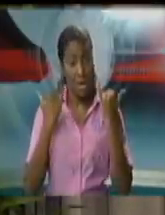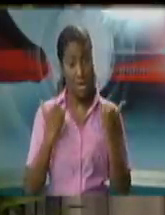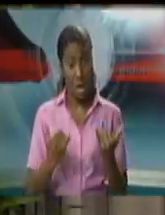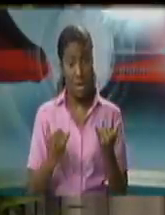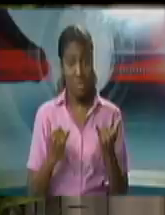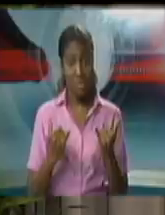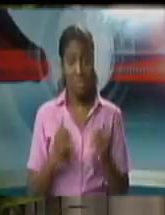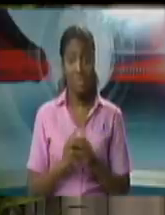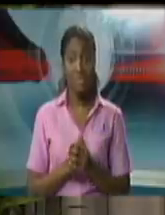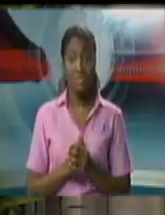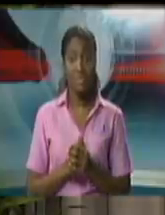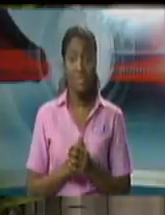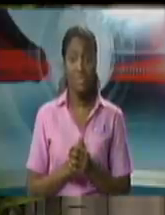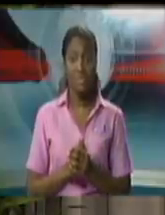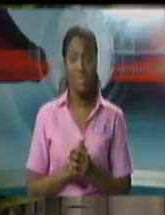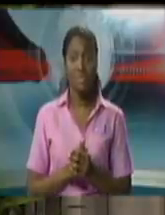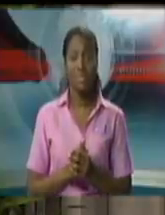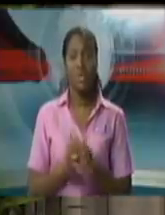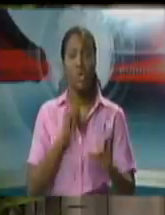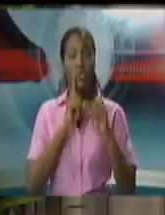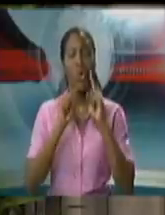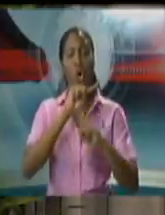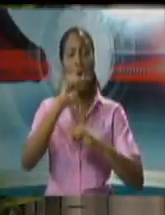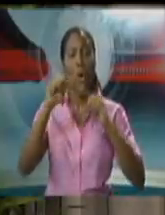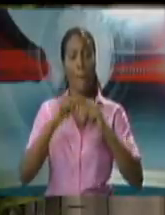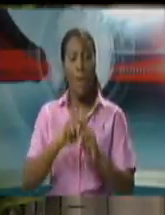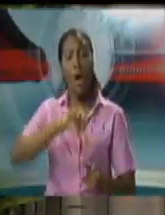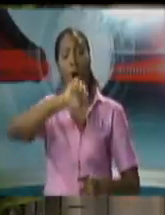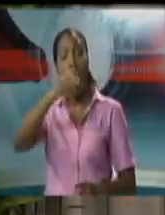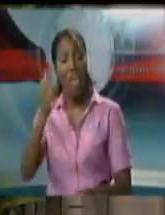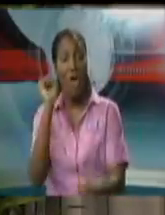the other work at the Ministry of the Attorney General.